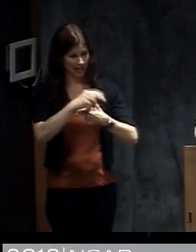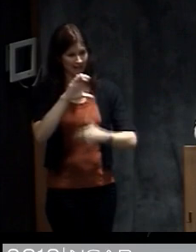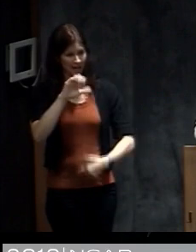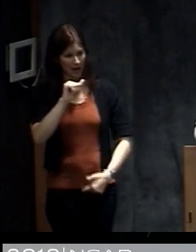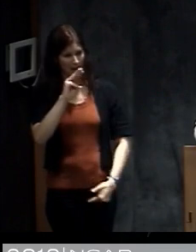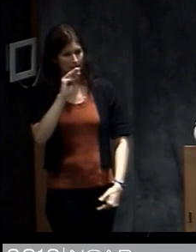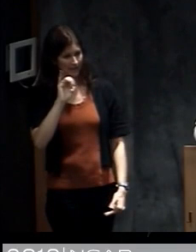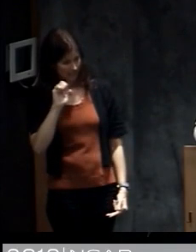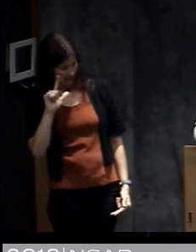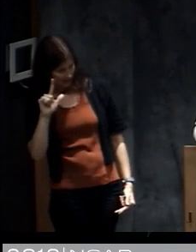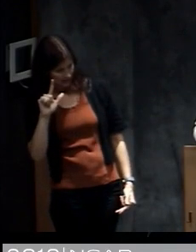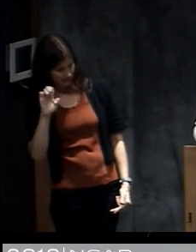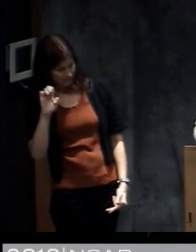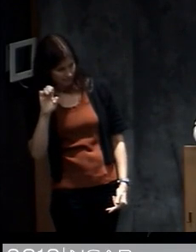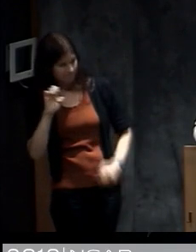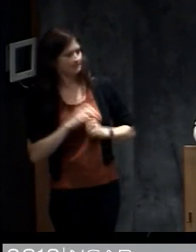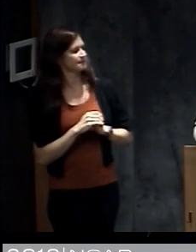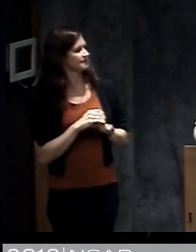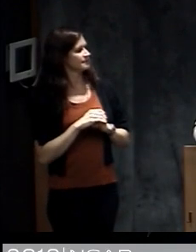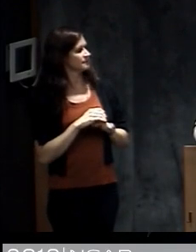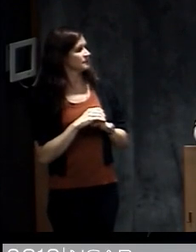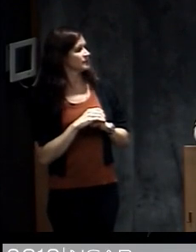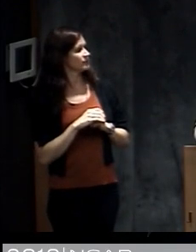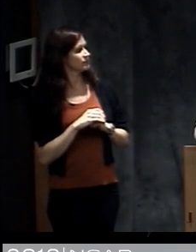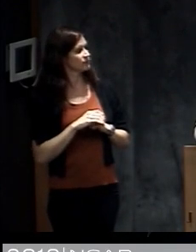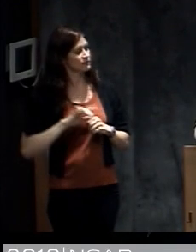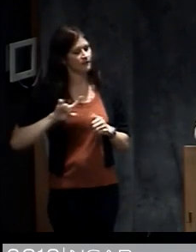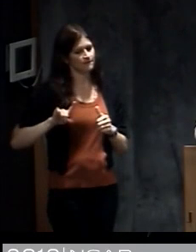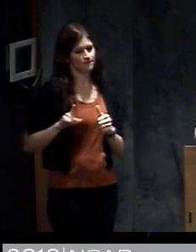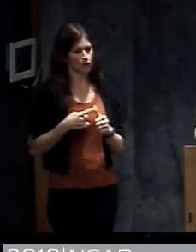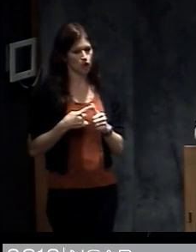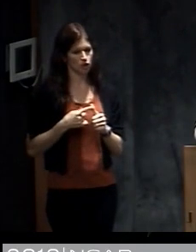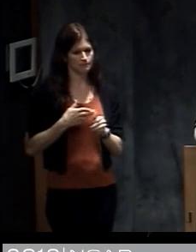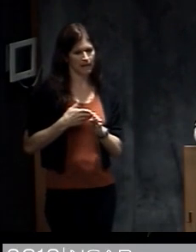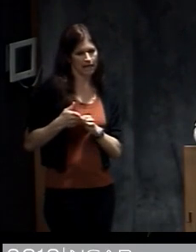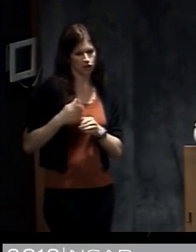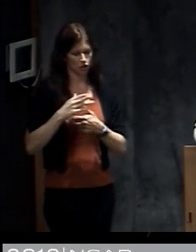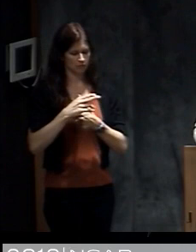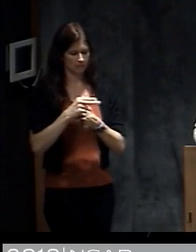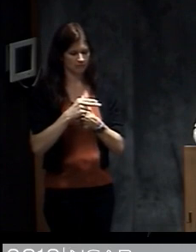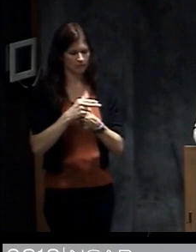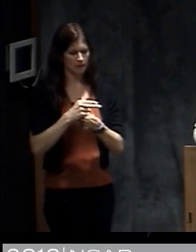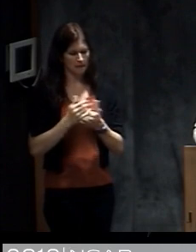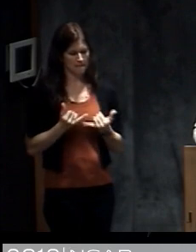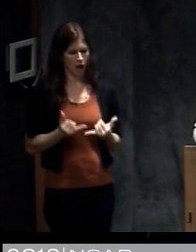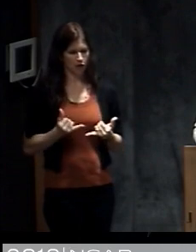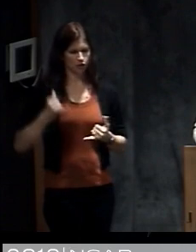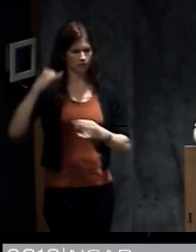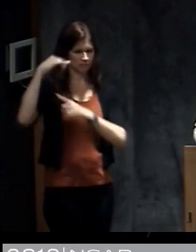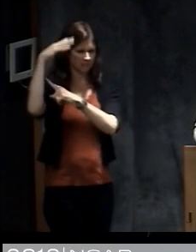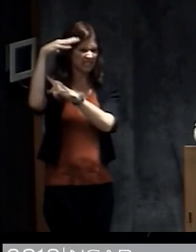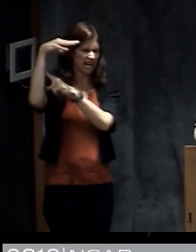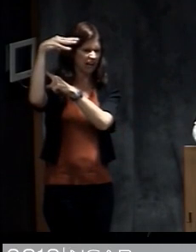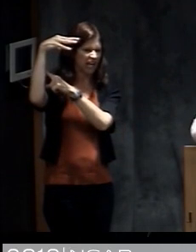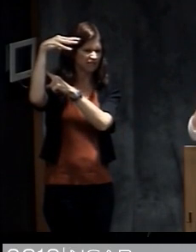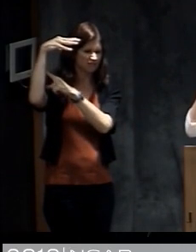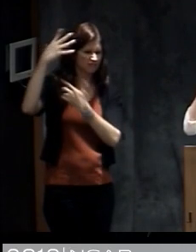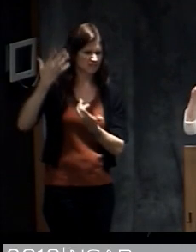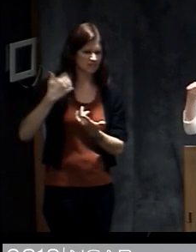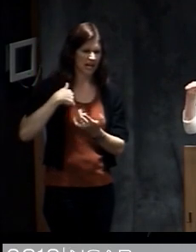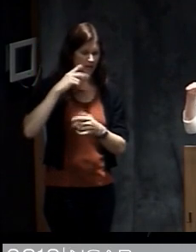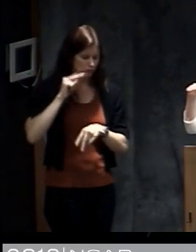Hurricane Camille was one of the first major hurricanes in what we call the modern satellite era. So when there were satellites that were able to